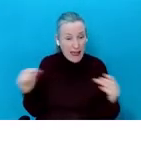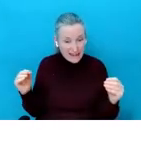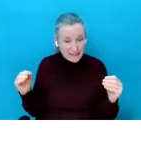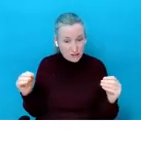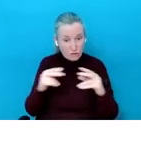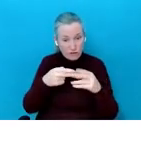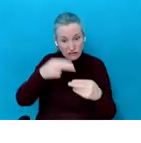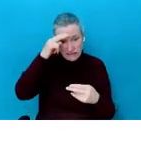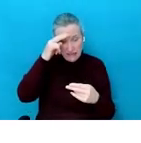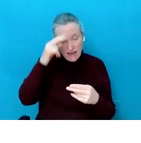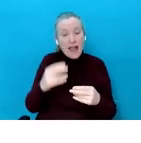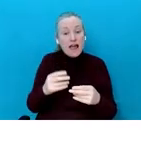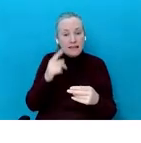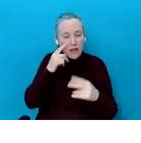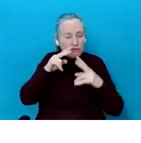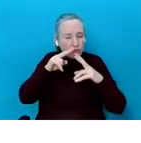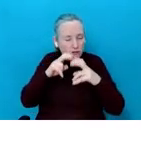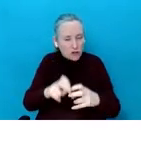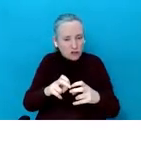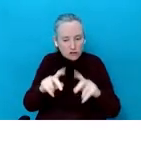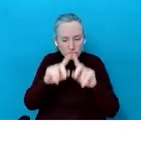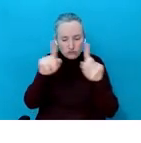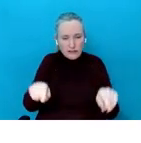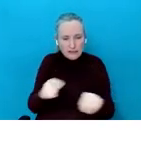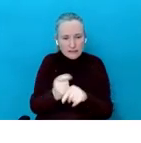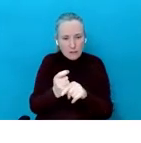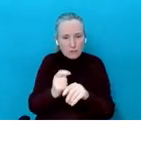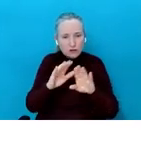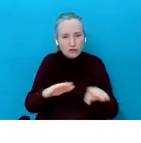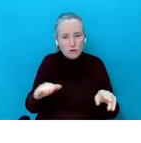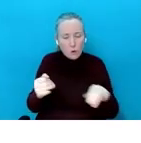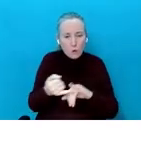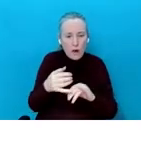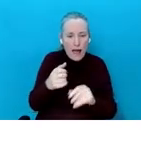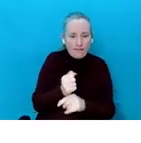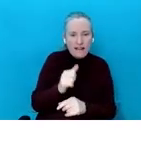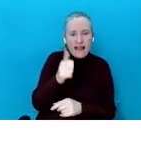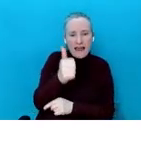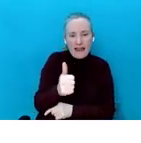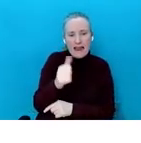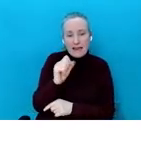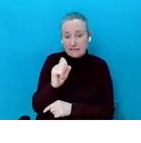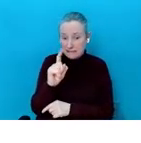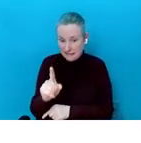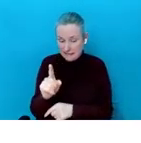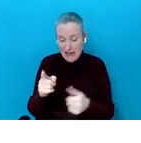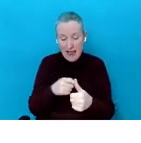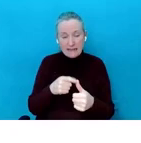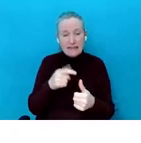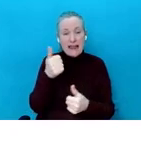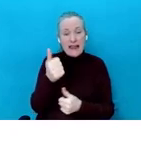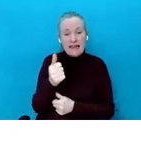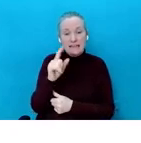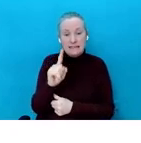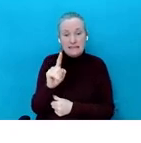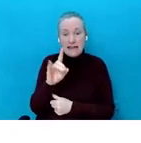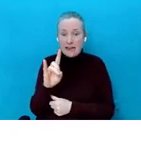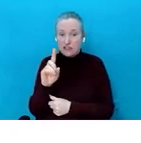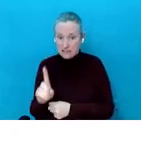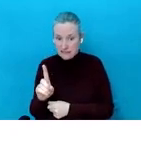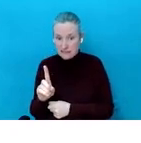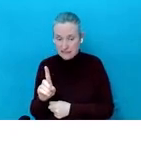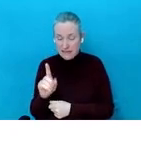they investigated screen time in children with ASD and ADHD. And they have found